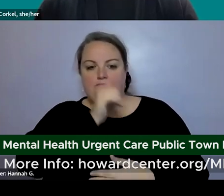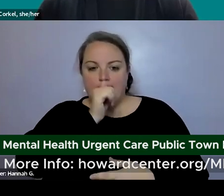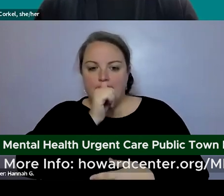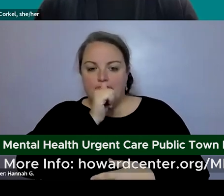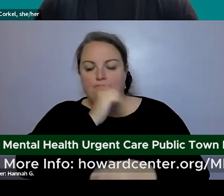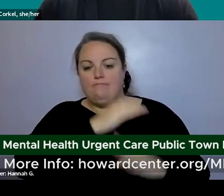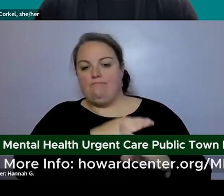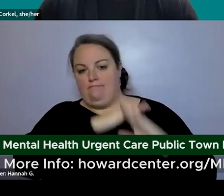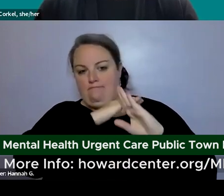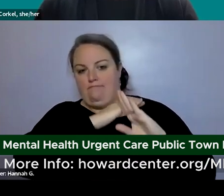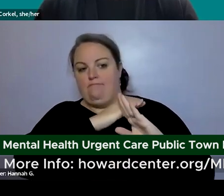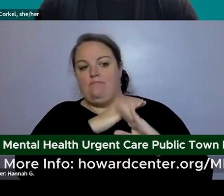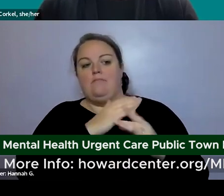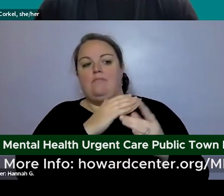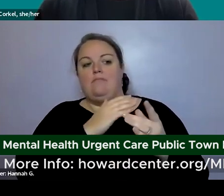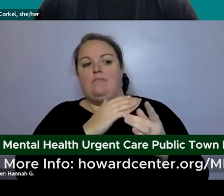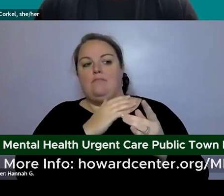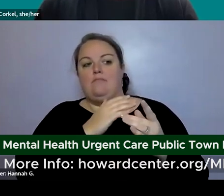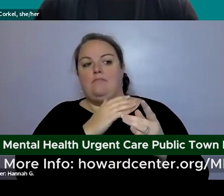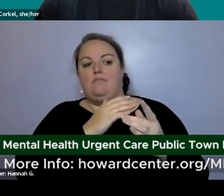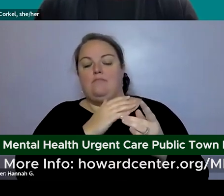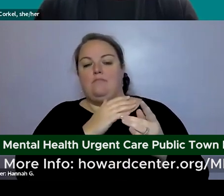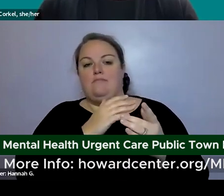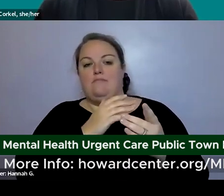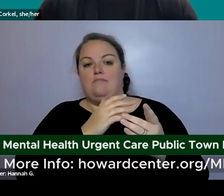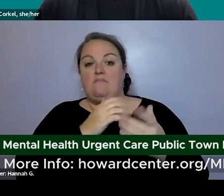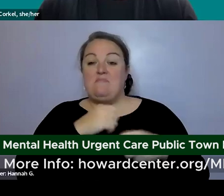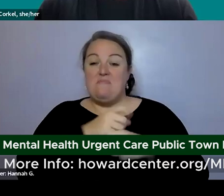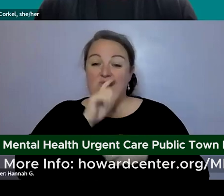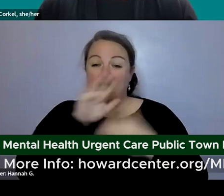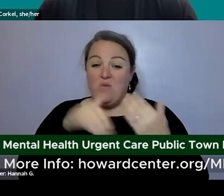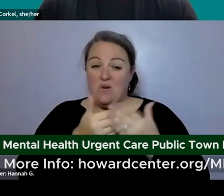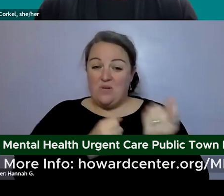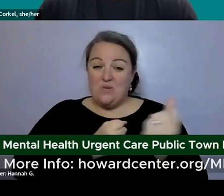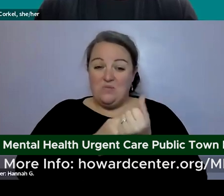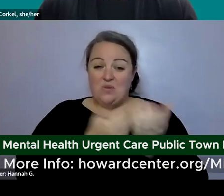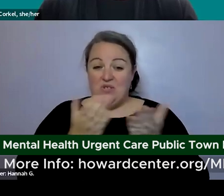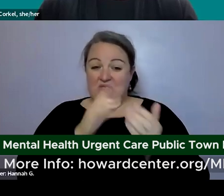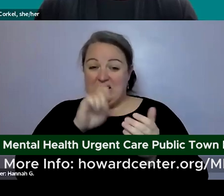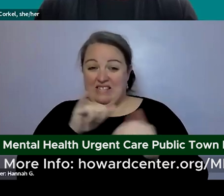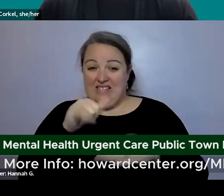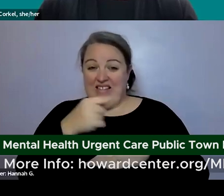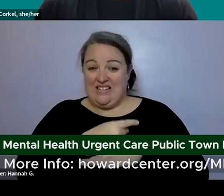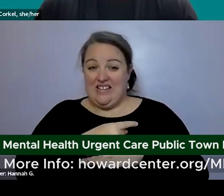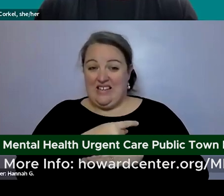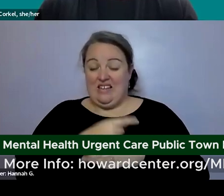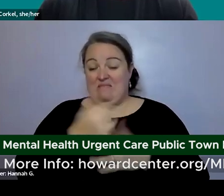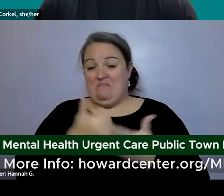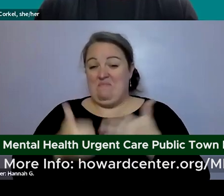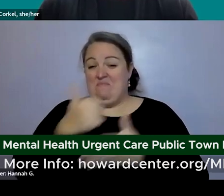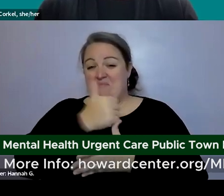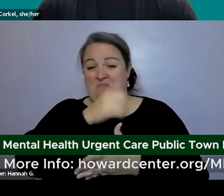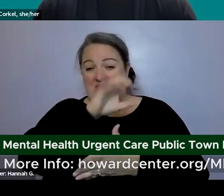while still getting the supports and services that they're looking for that day that's the that's the priority